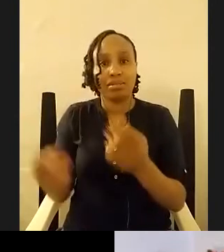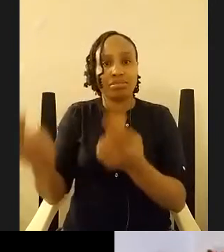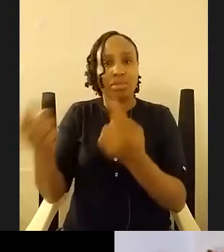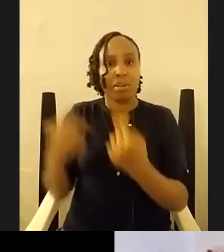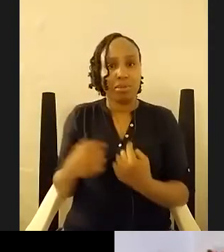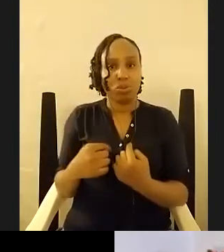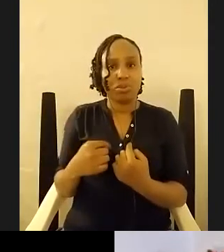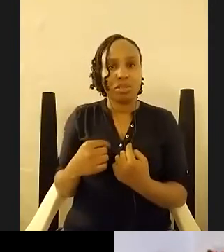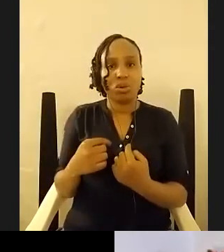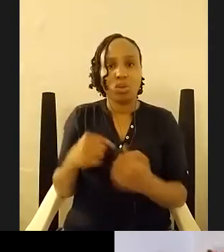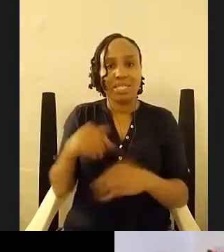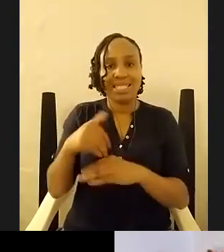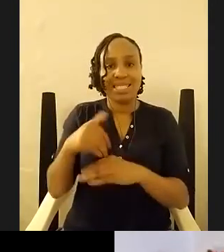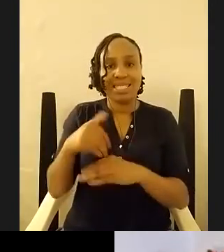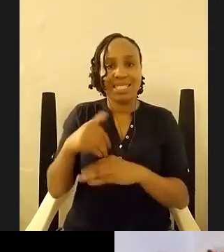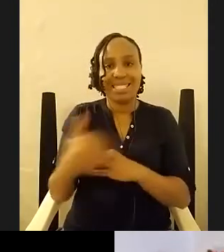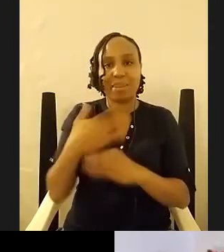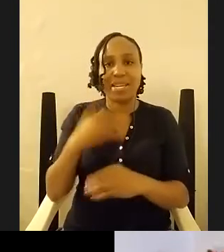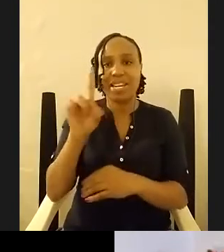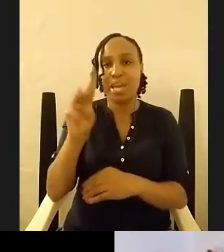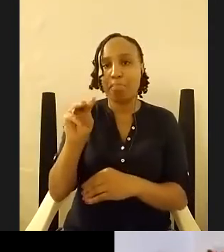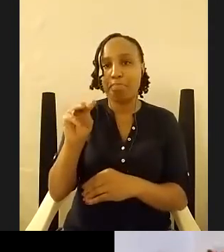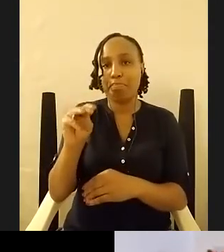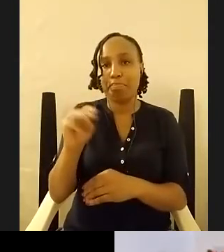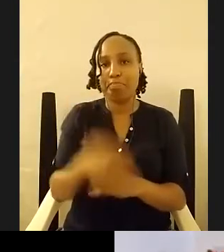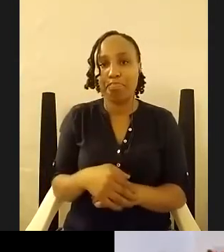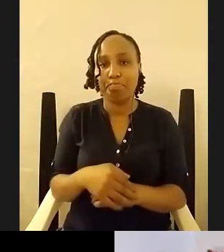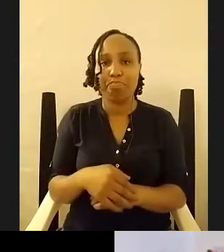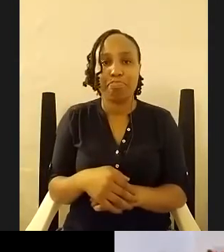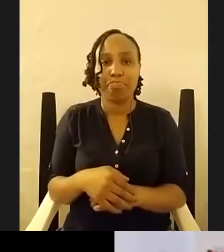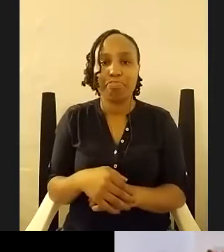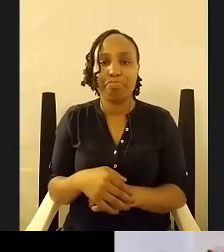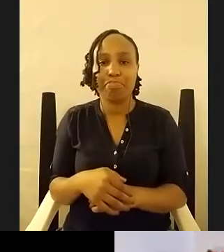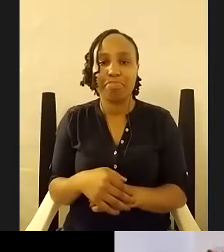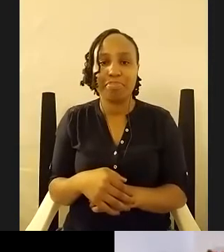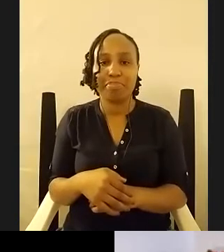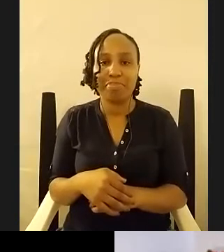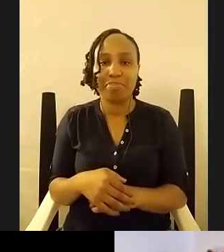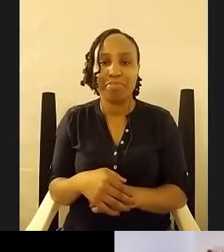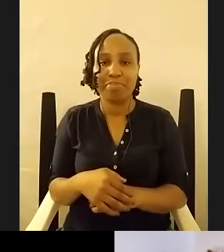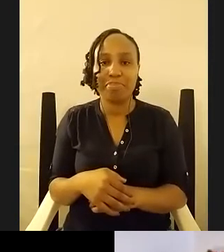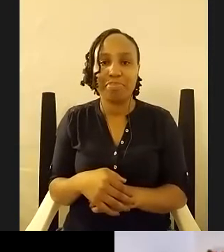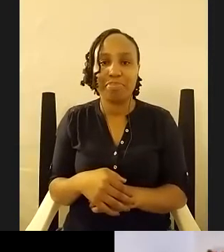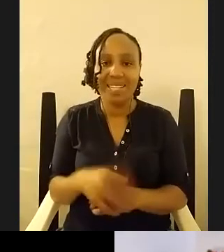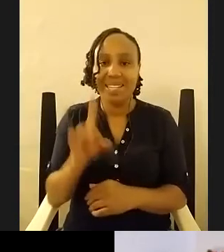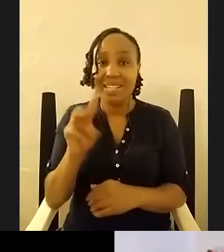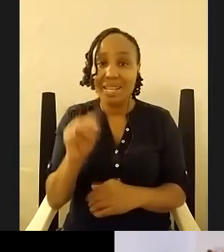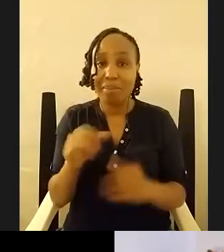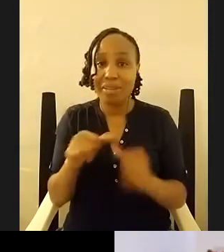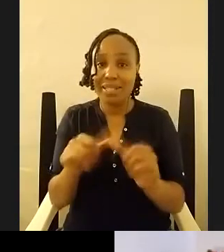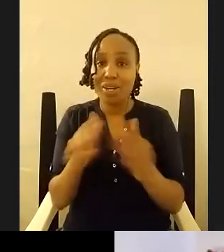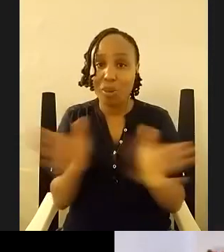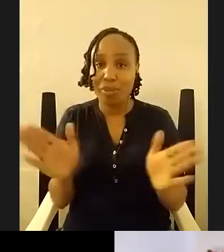are your dms still open why are your dms not closed my brother